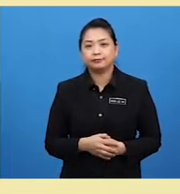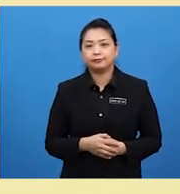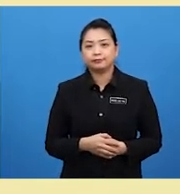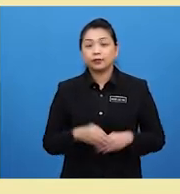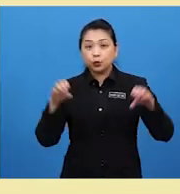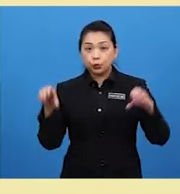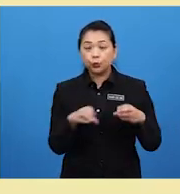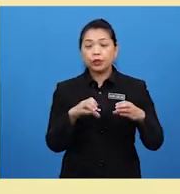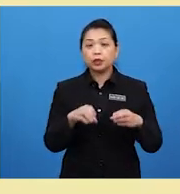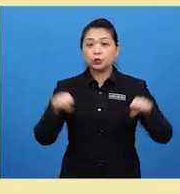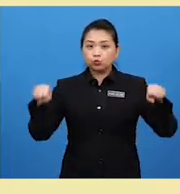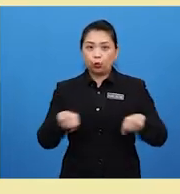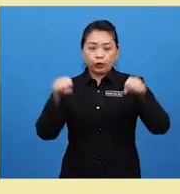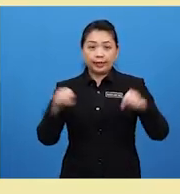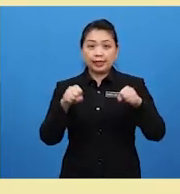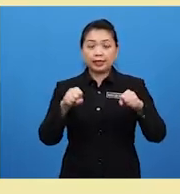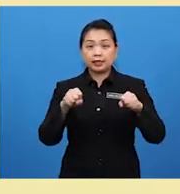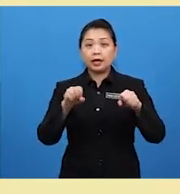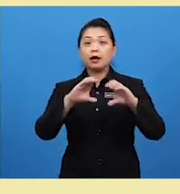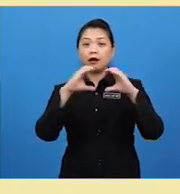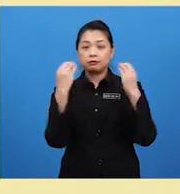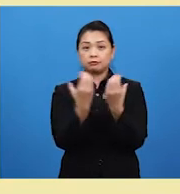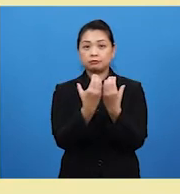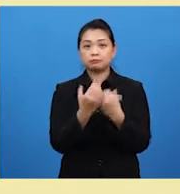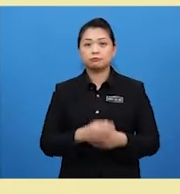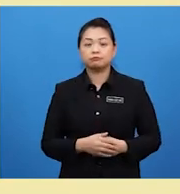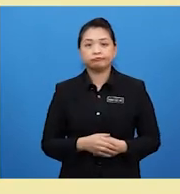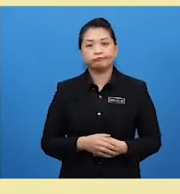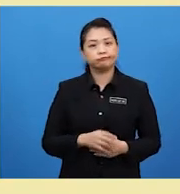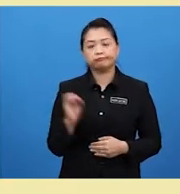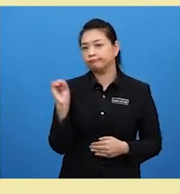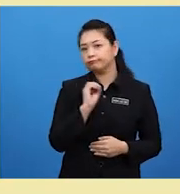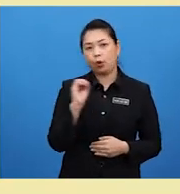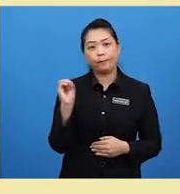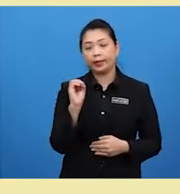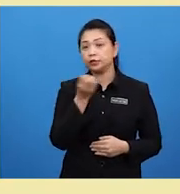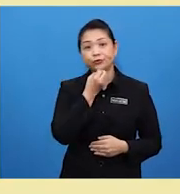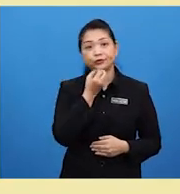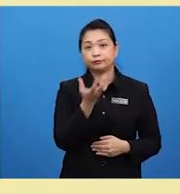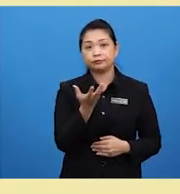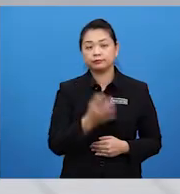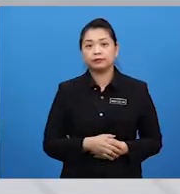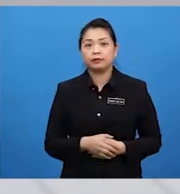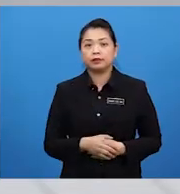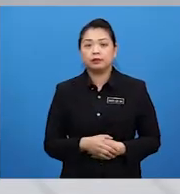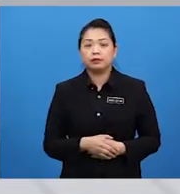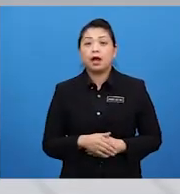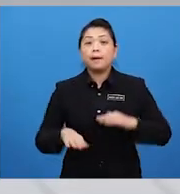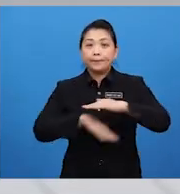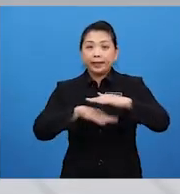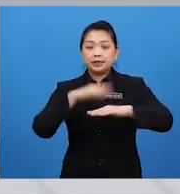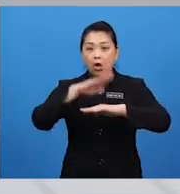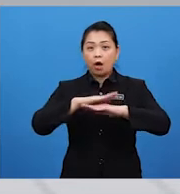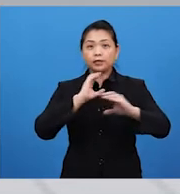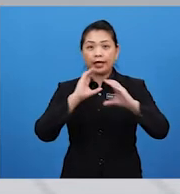Doing a cooking class Not mentioned Based